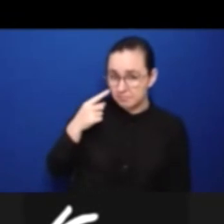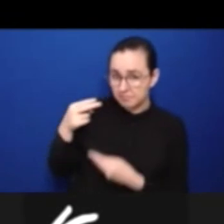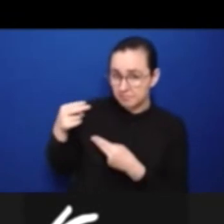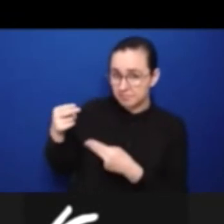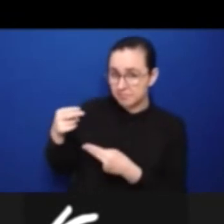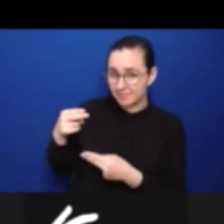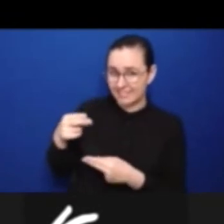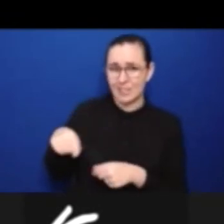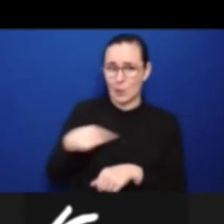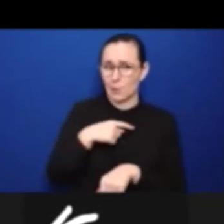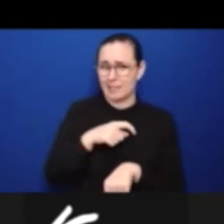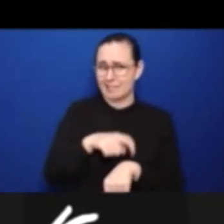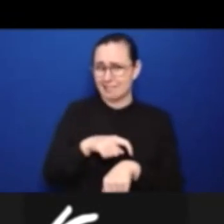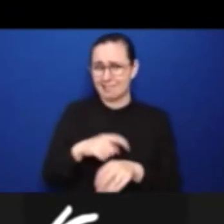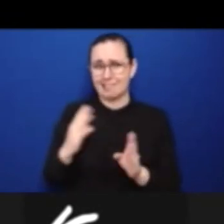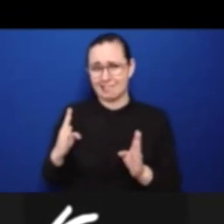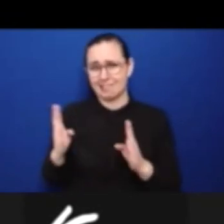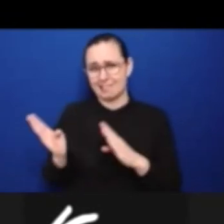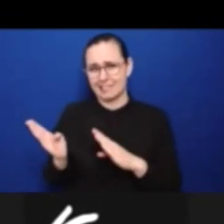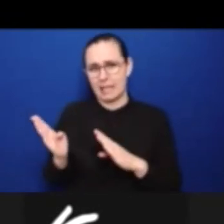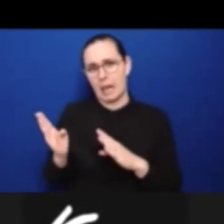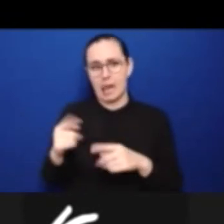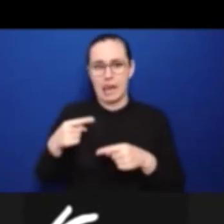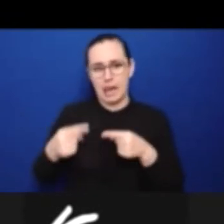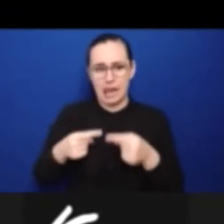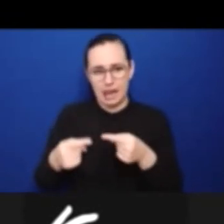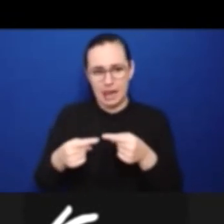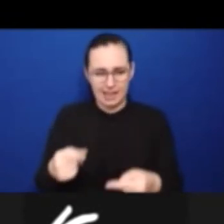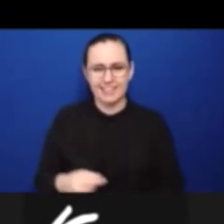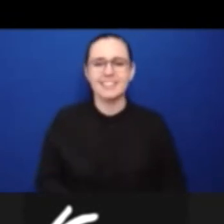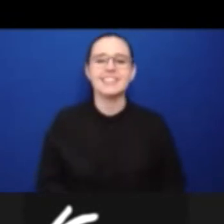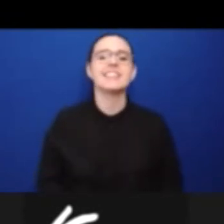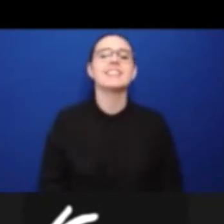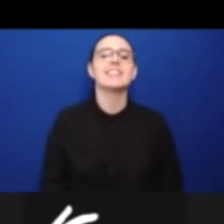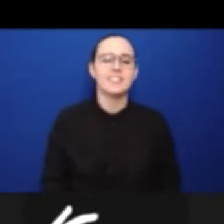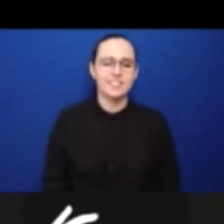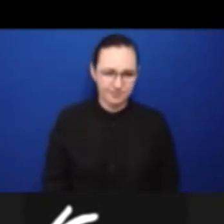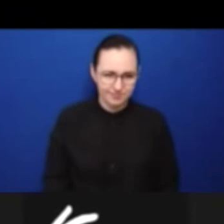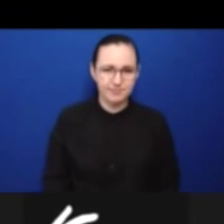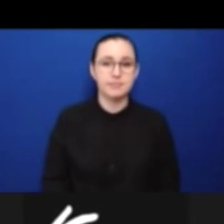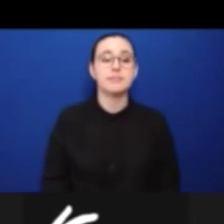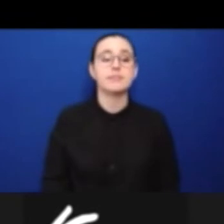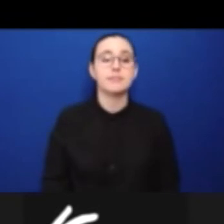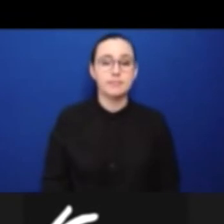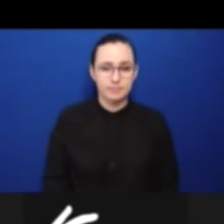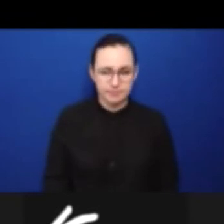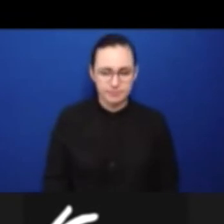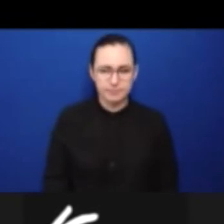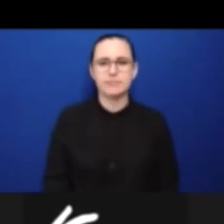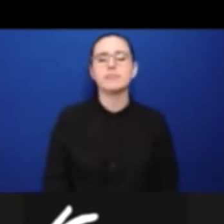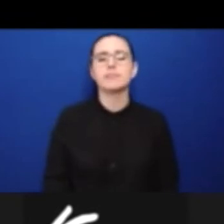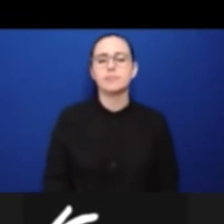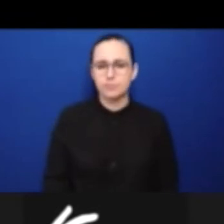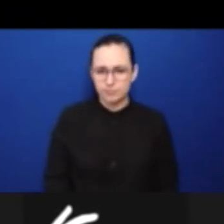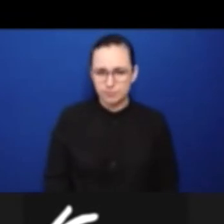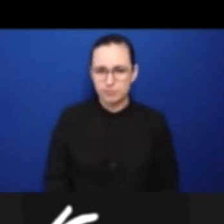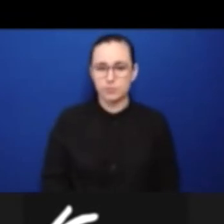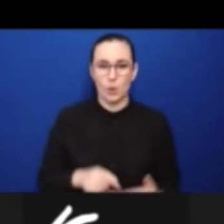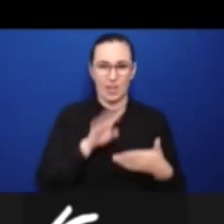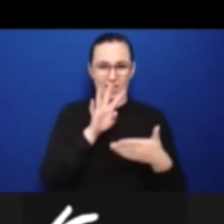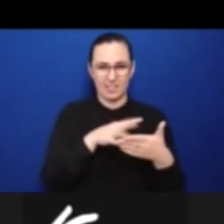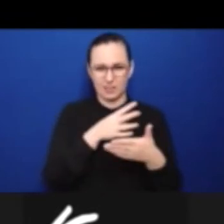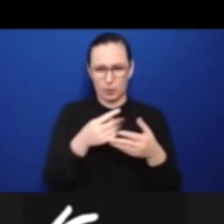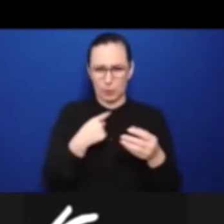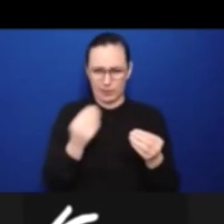agenda. So we'll try to accommodate and have everything on. We really wanted to have the space for dialogue.